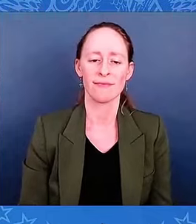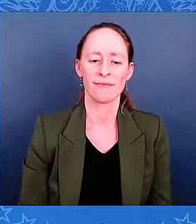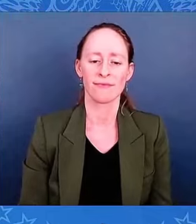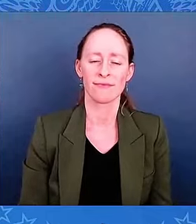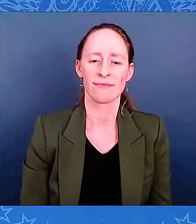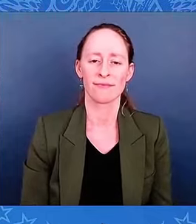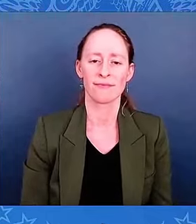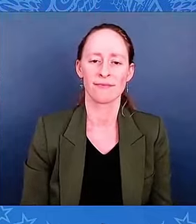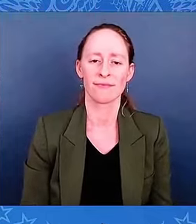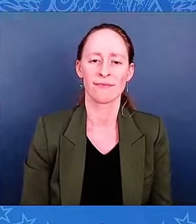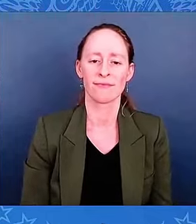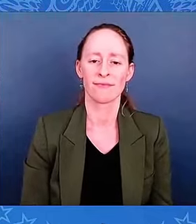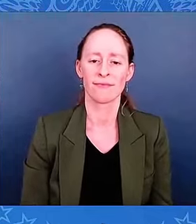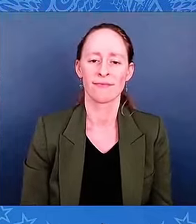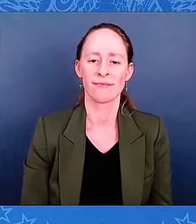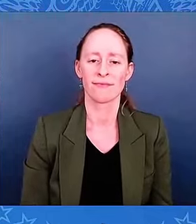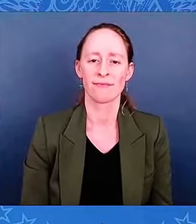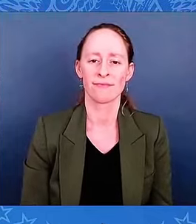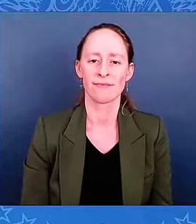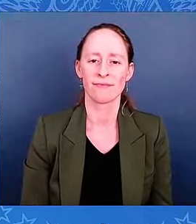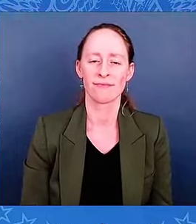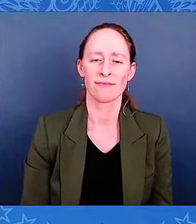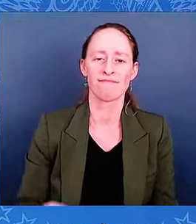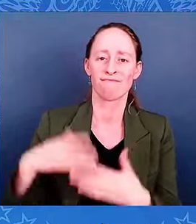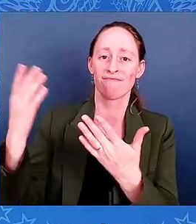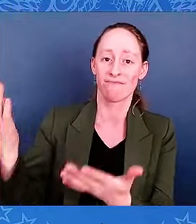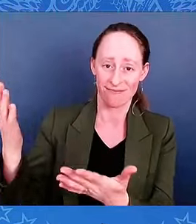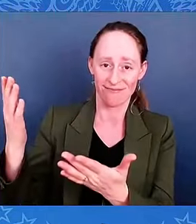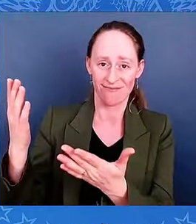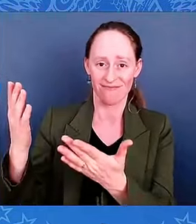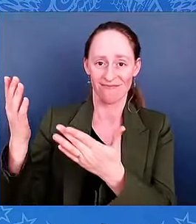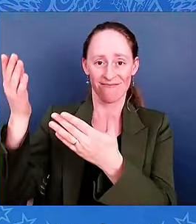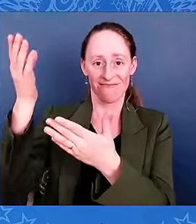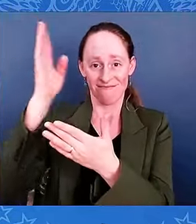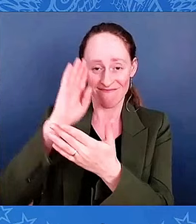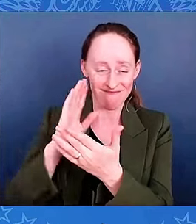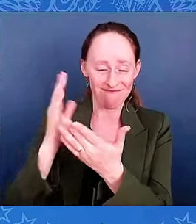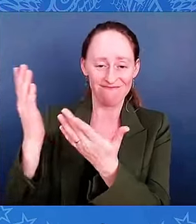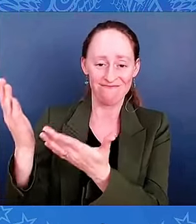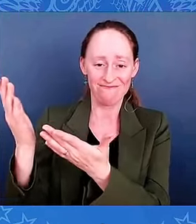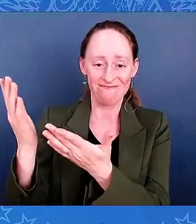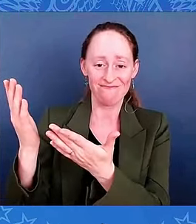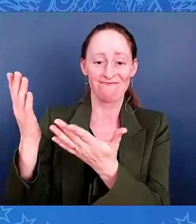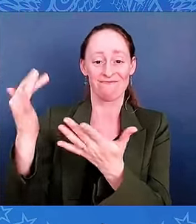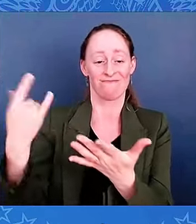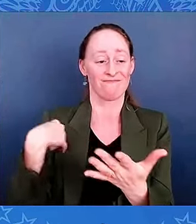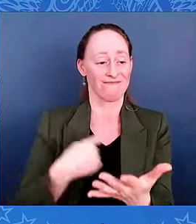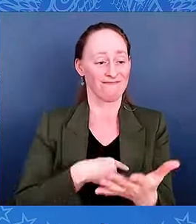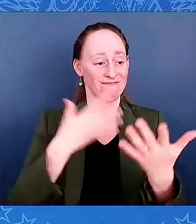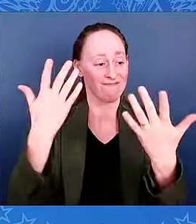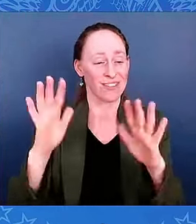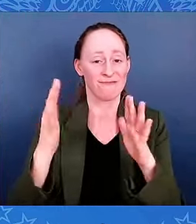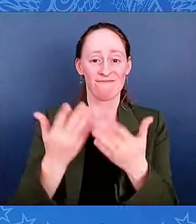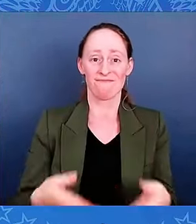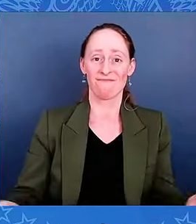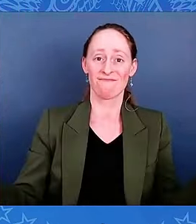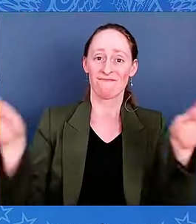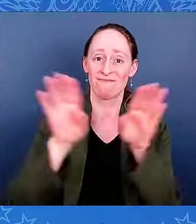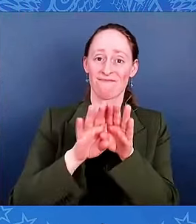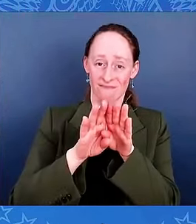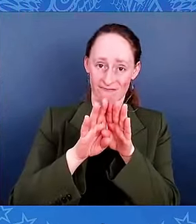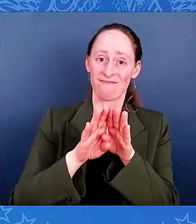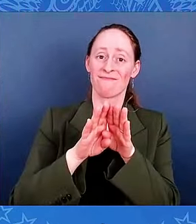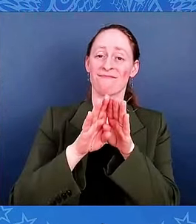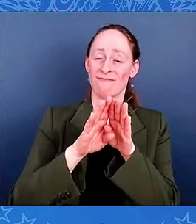Heavenly Father, as we depart this ceremony, may the courage of these two young heroes be our example,